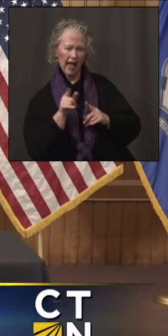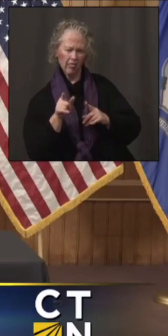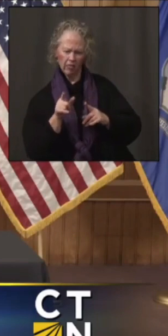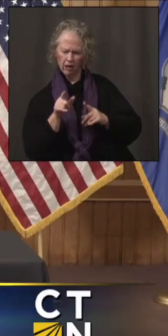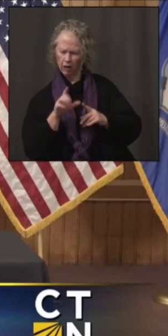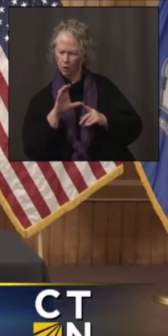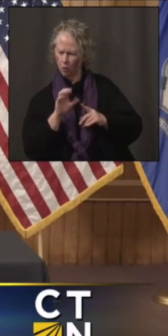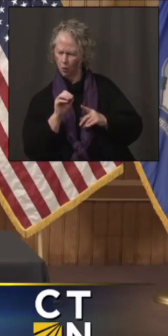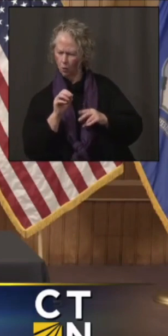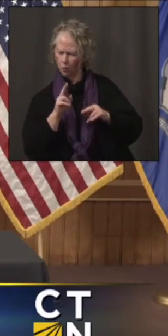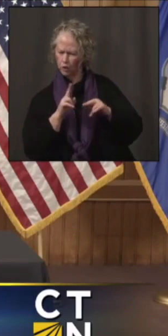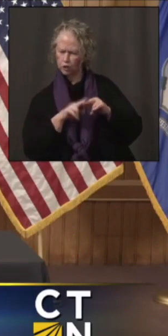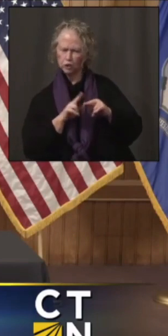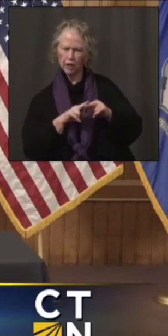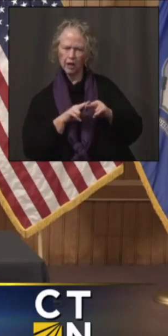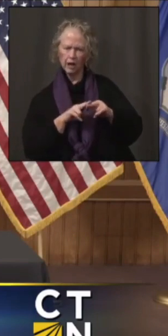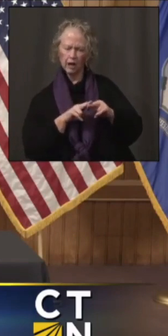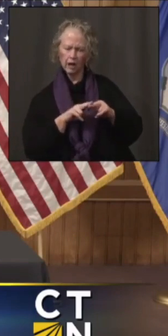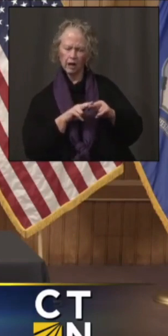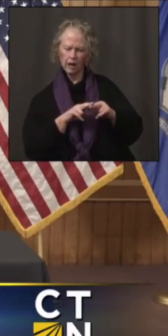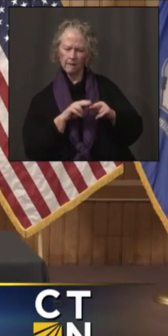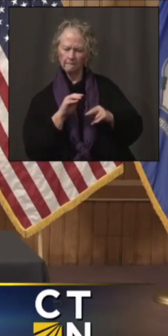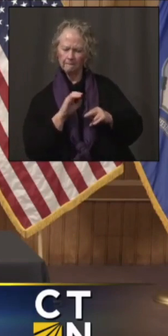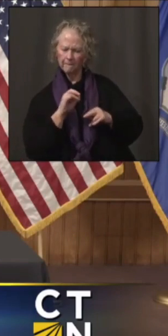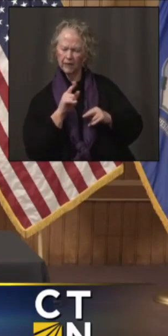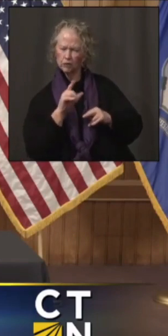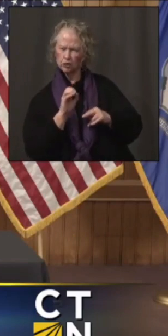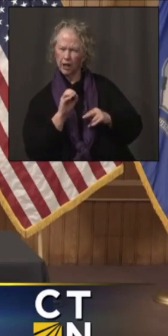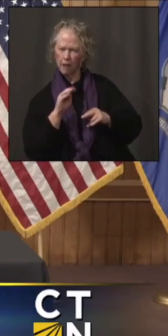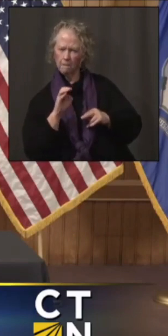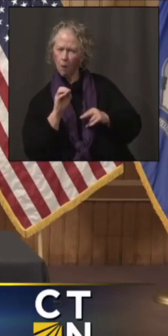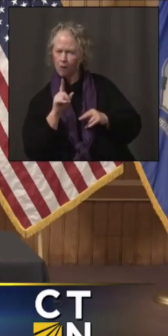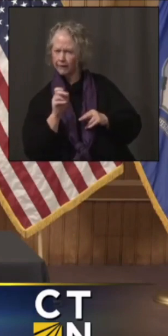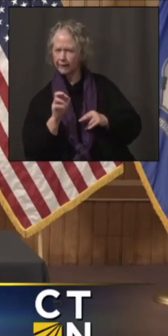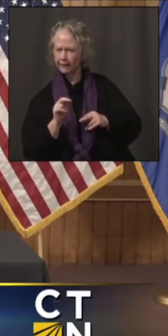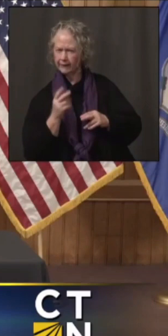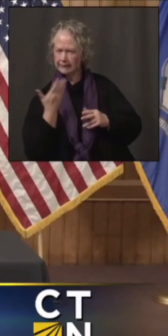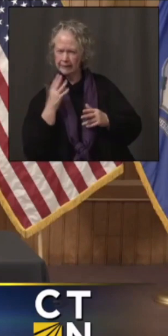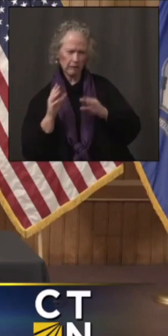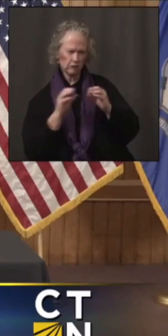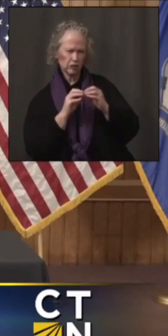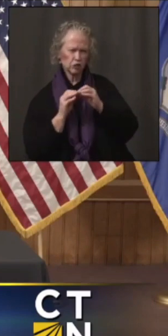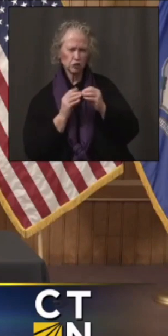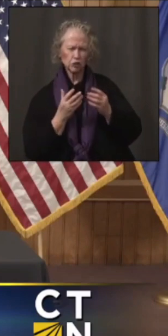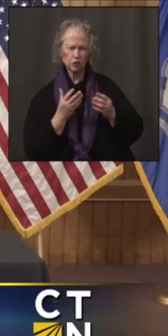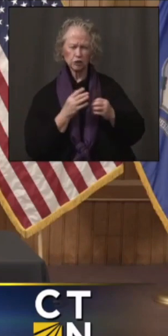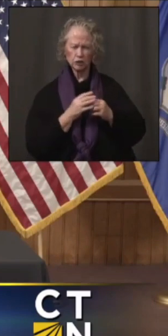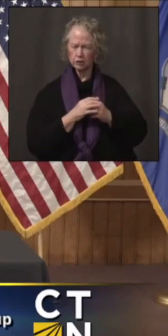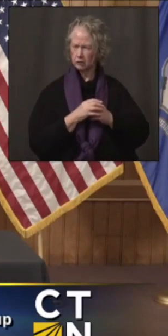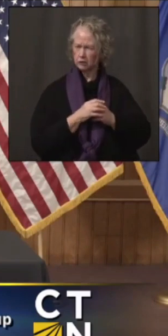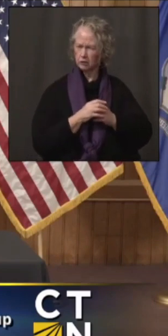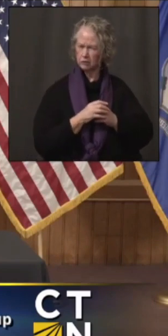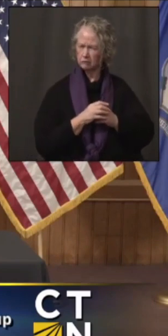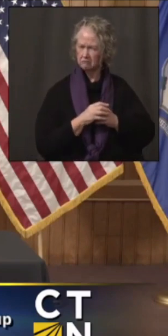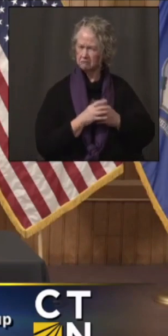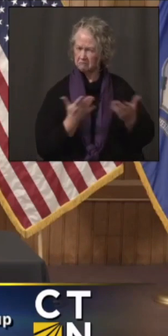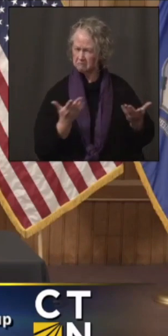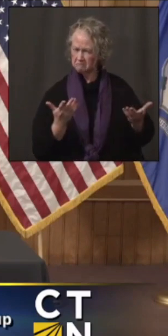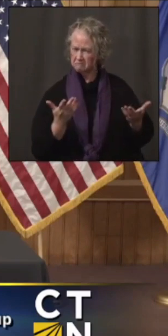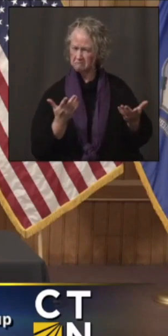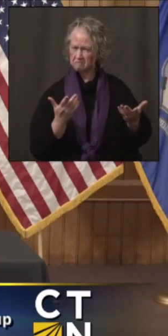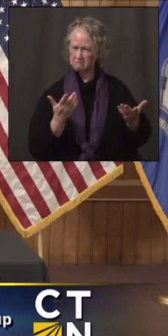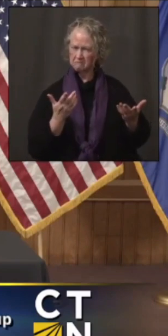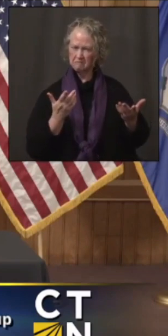co-chair, uh, Nichelle Mullins. So, um, it, it, I guess that sort of